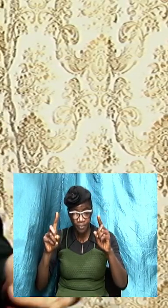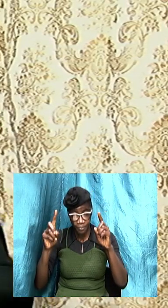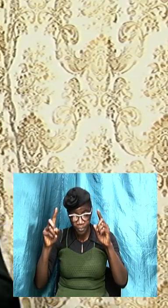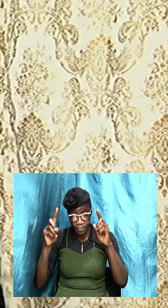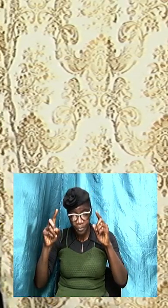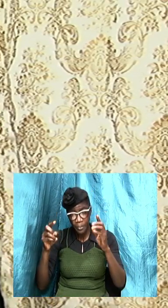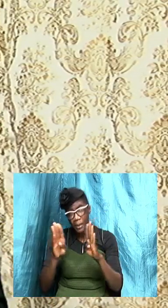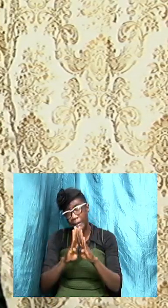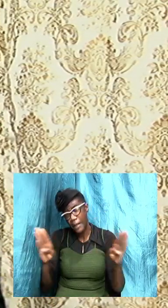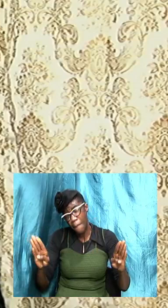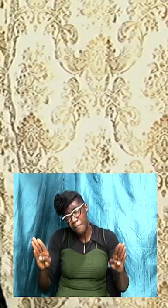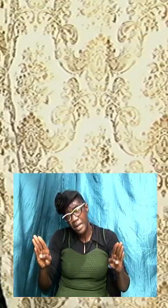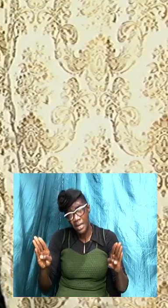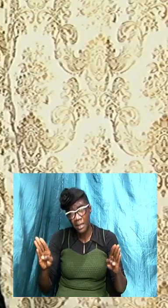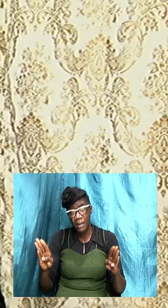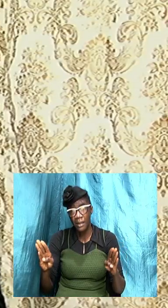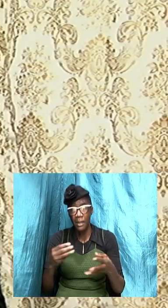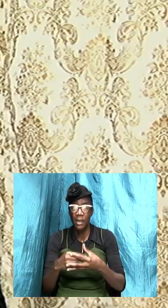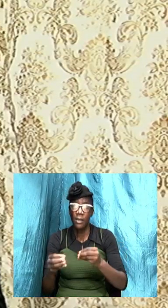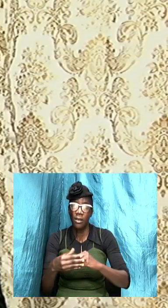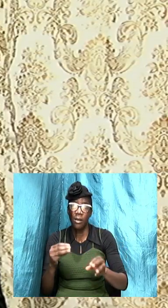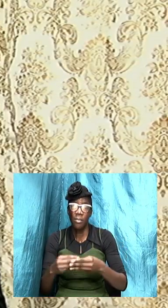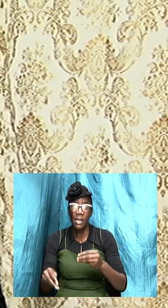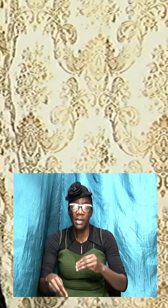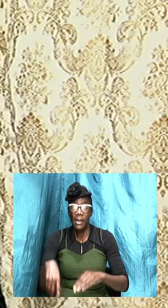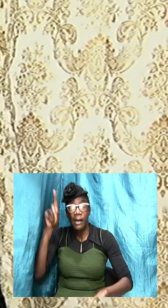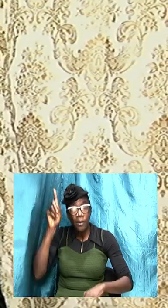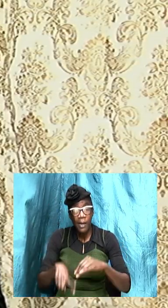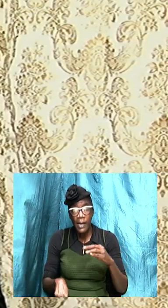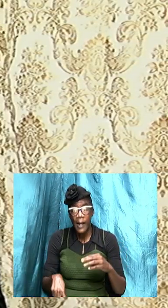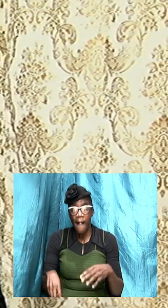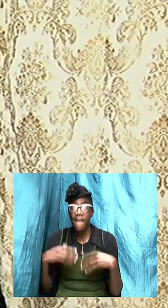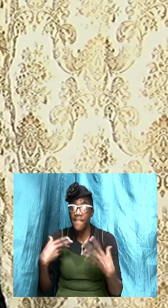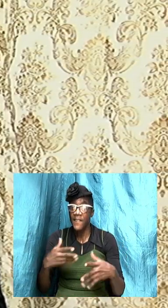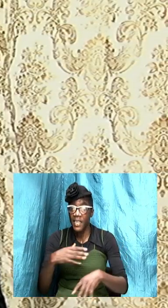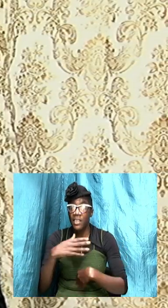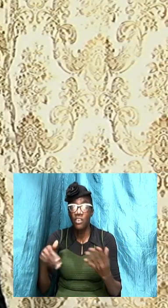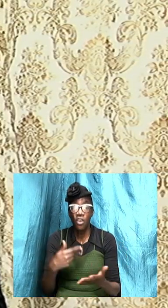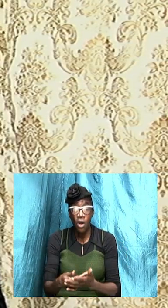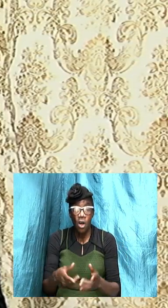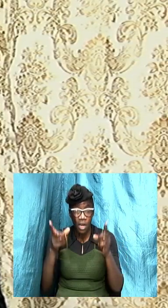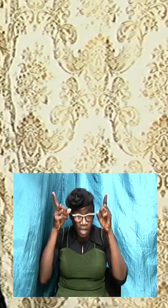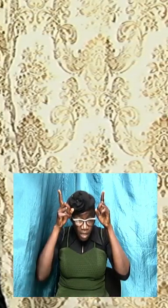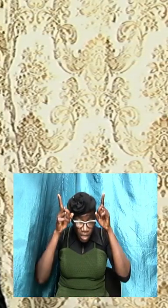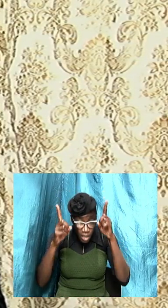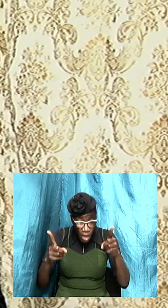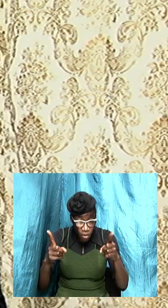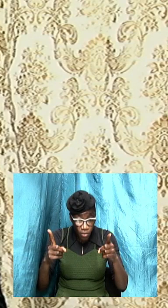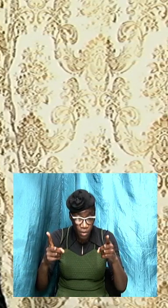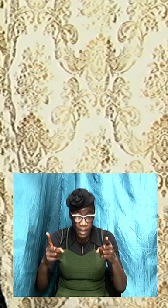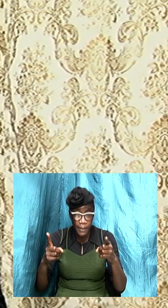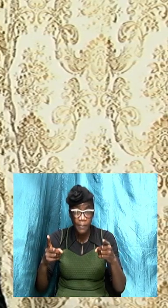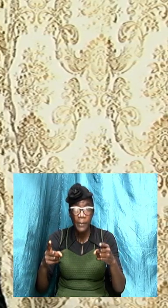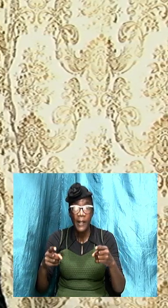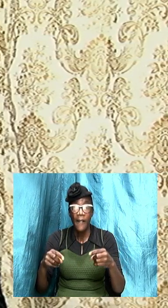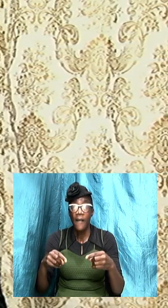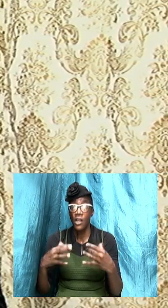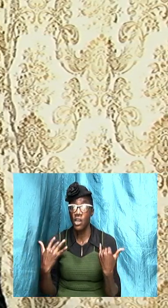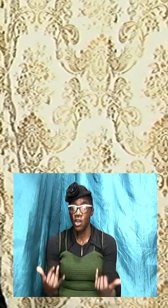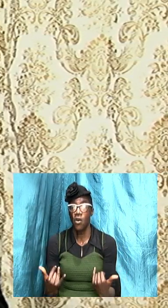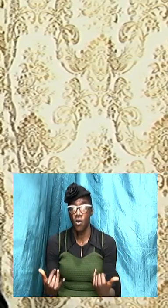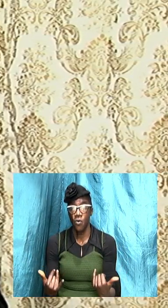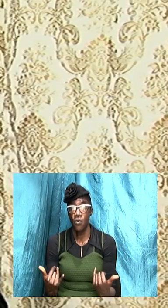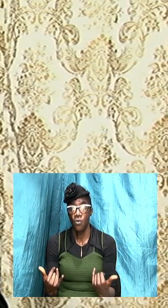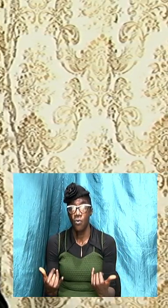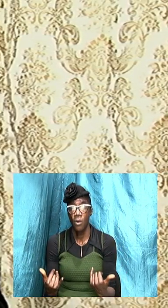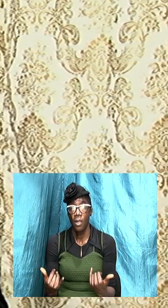a broad-heading doctrine we can never cover all the doctrines that there are nowadays you know so you know I want